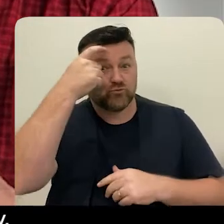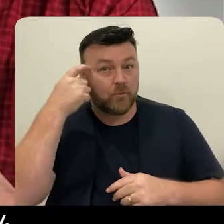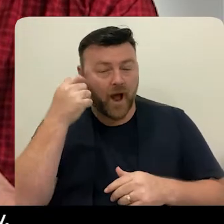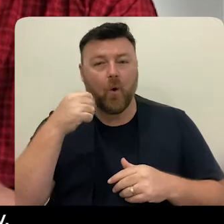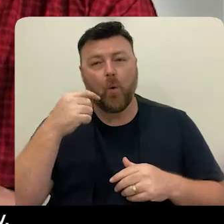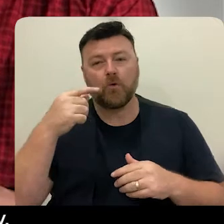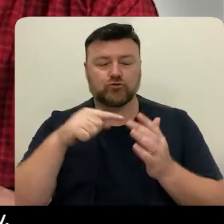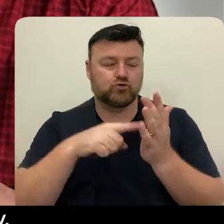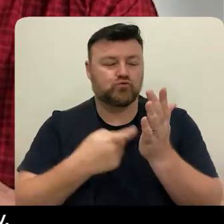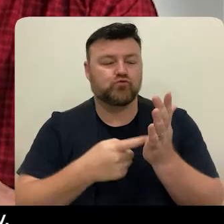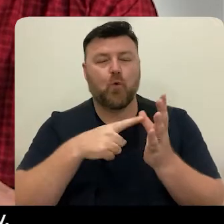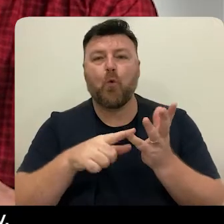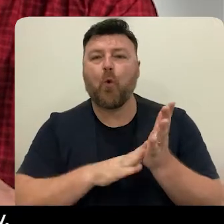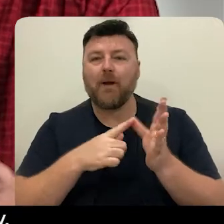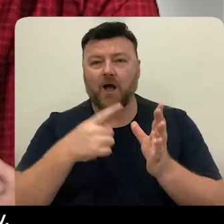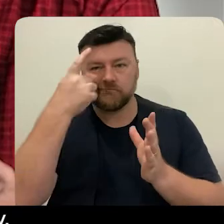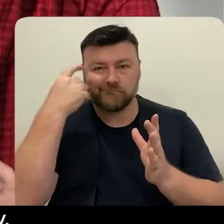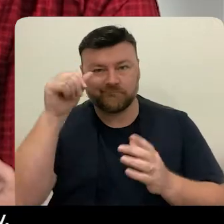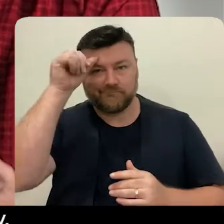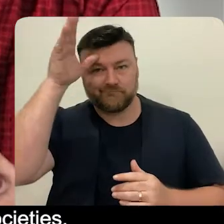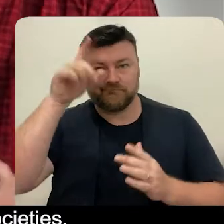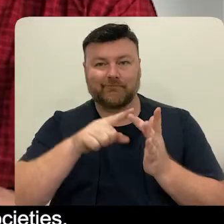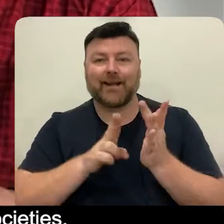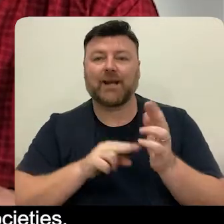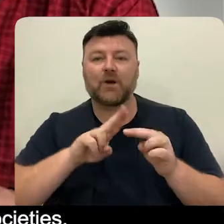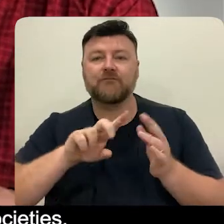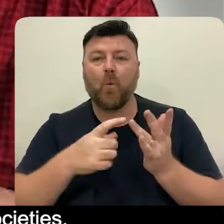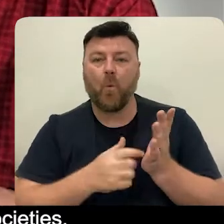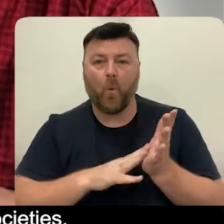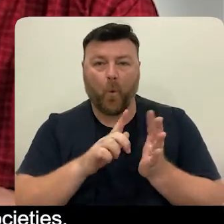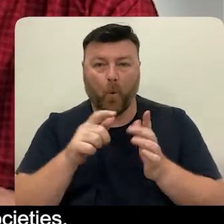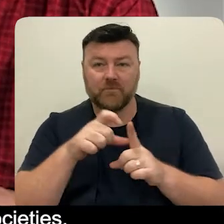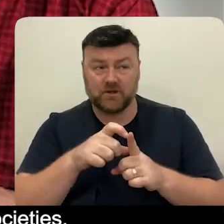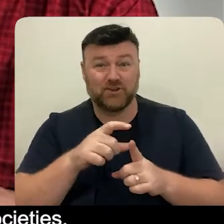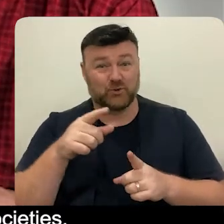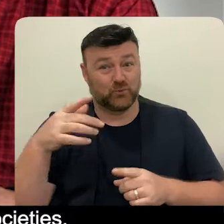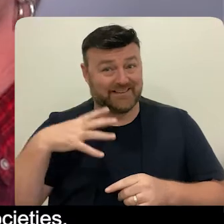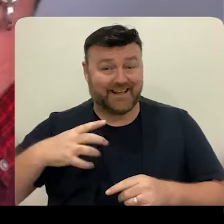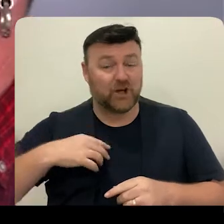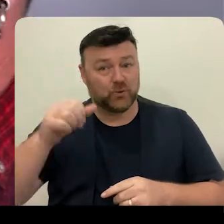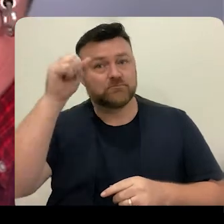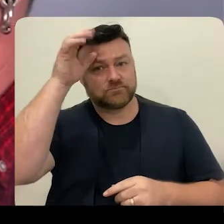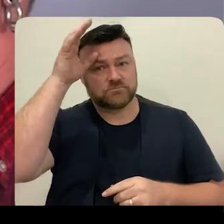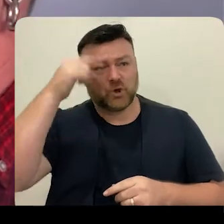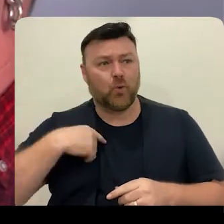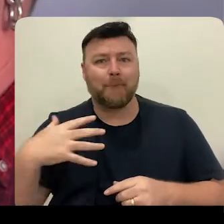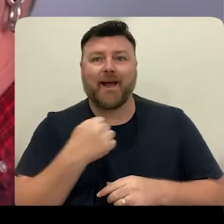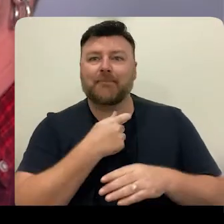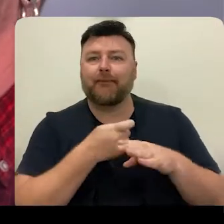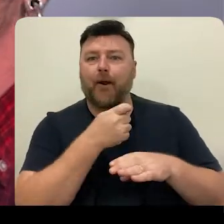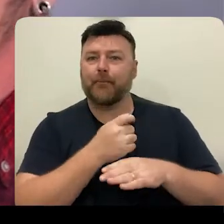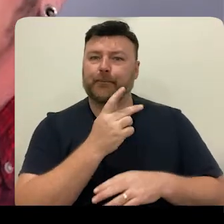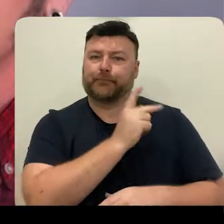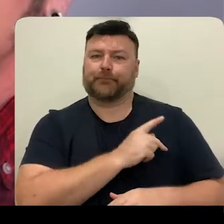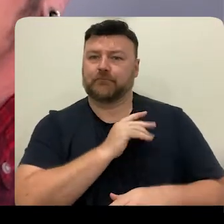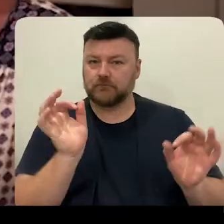any service that works with people, basically, because we know trauma is so prevalent in our societies. You don't have to be a therapist to have trauma